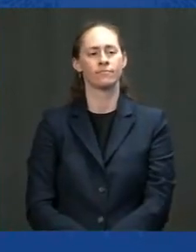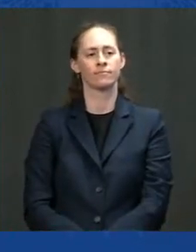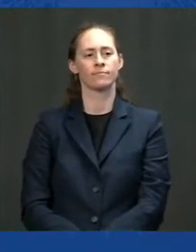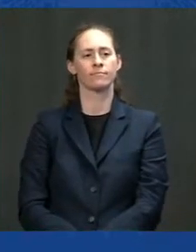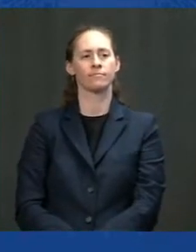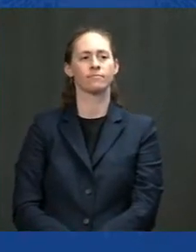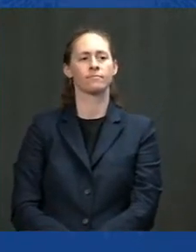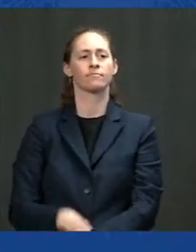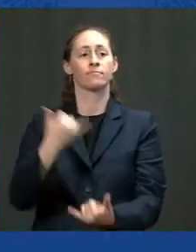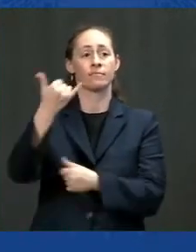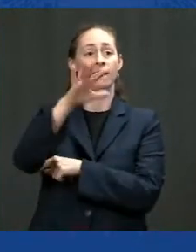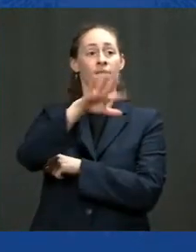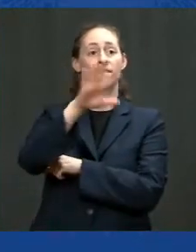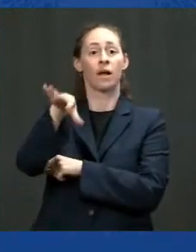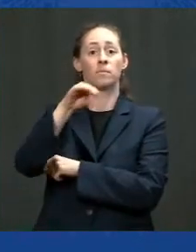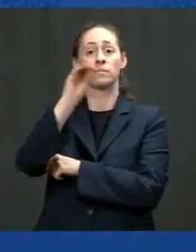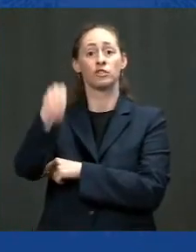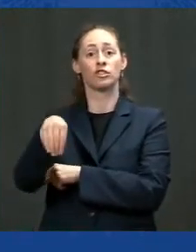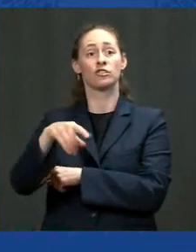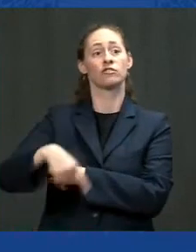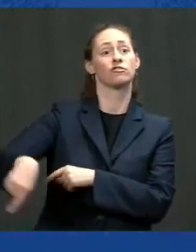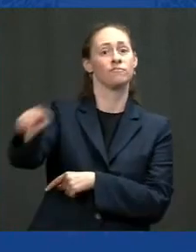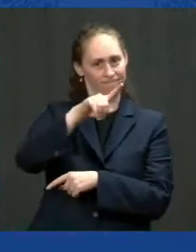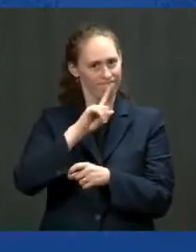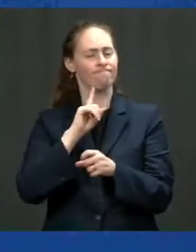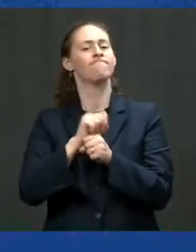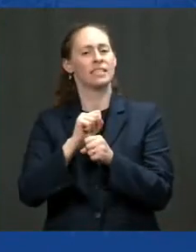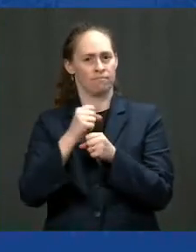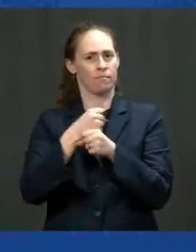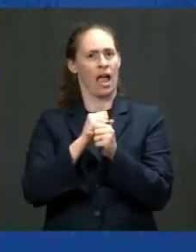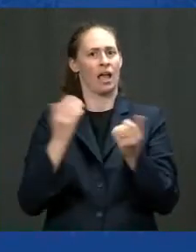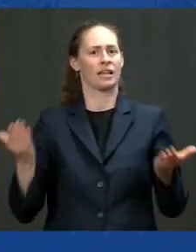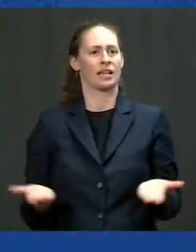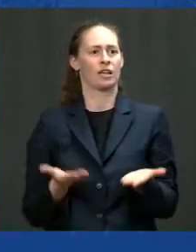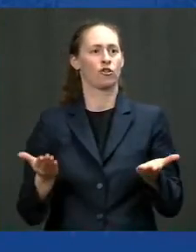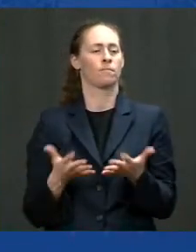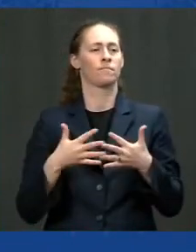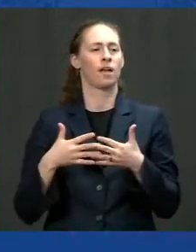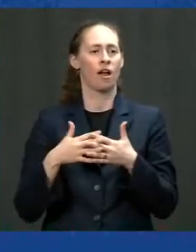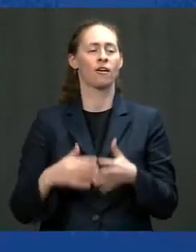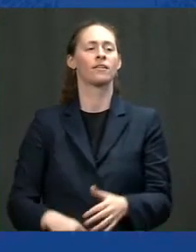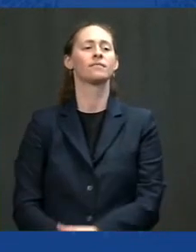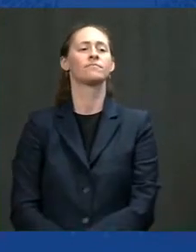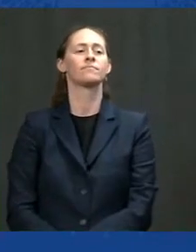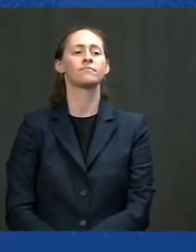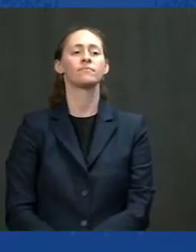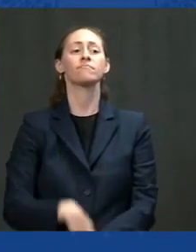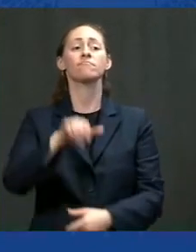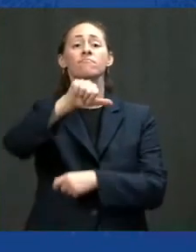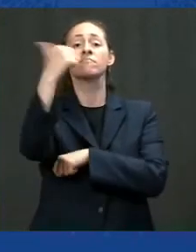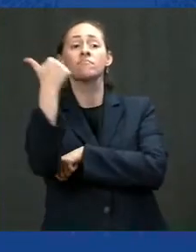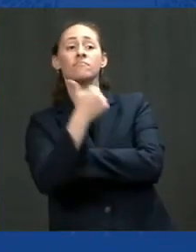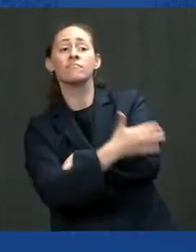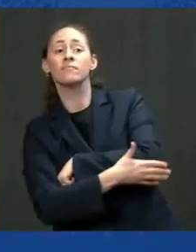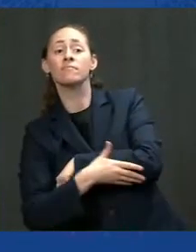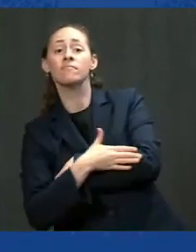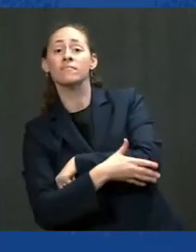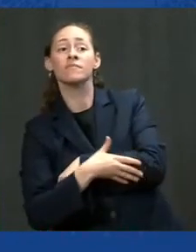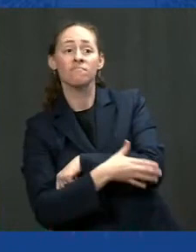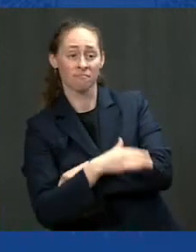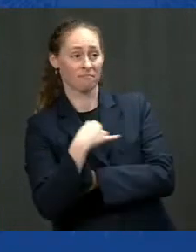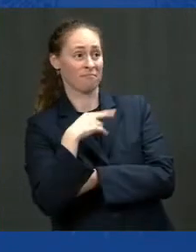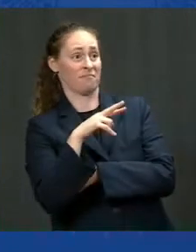America, you can go ahead and get all the rest of it purchased other places. To me, 55